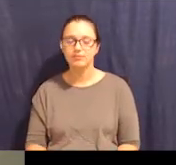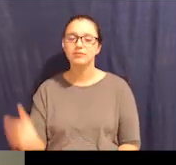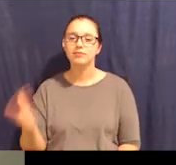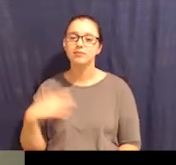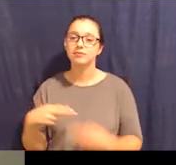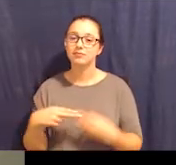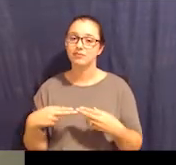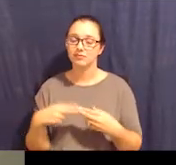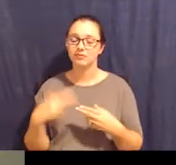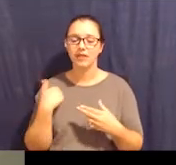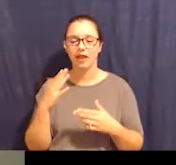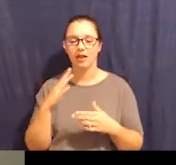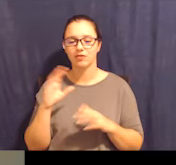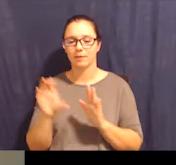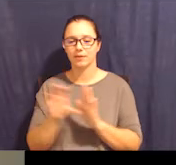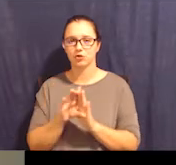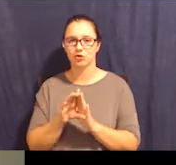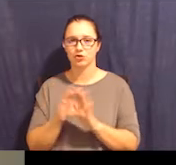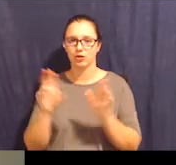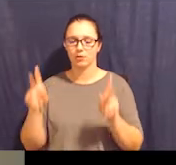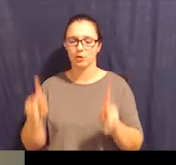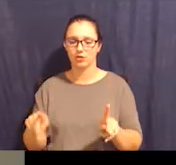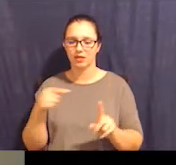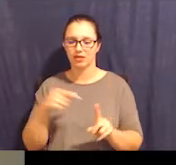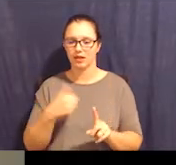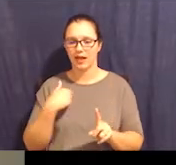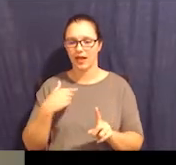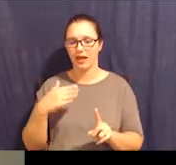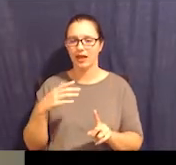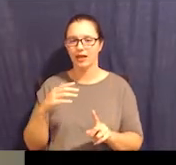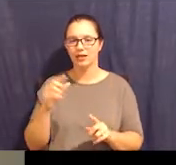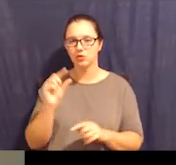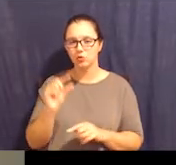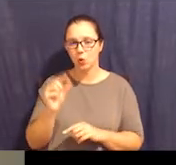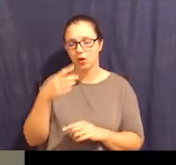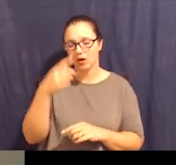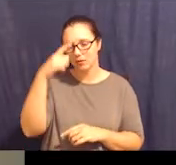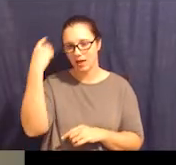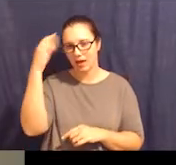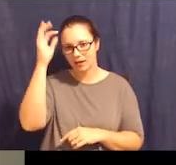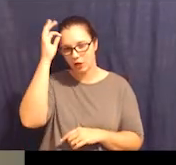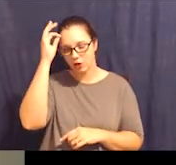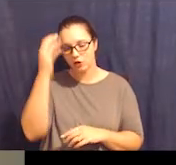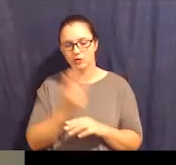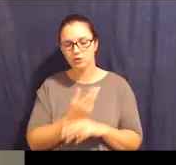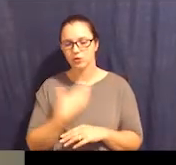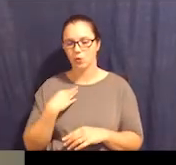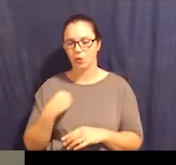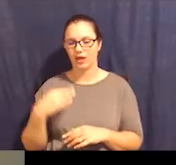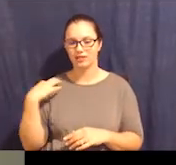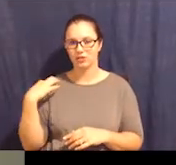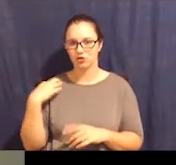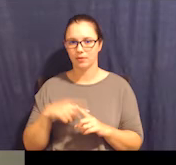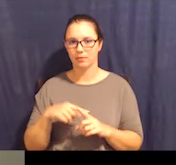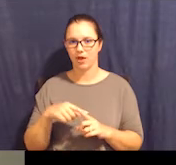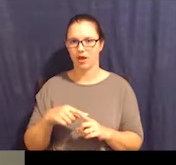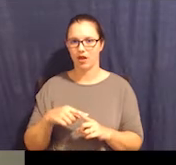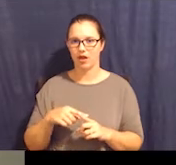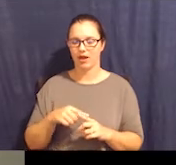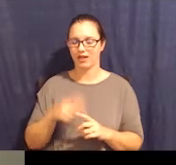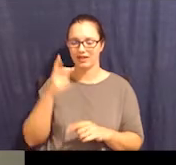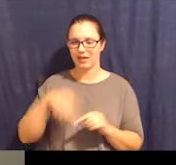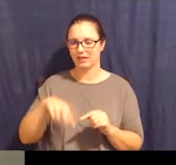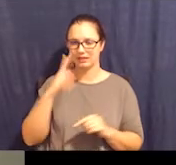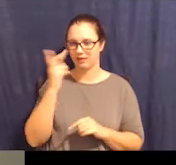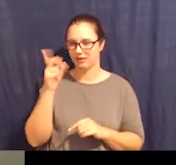black hair and is wearing a white t-shirt, but they're, they're facing backwards. So we can't see their face. And then someone else with longer hair who appears